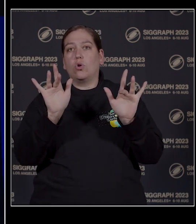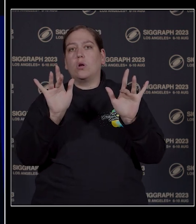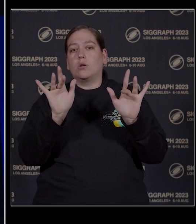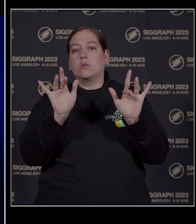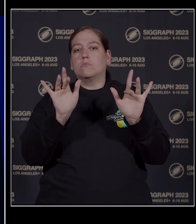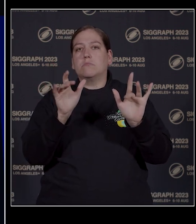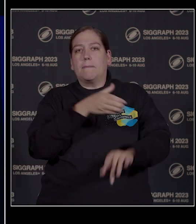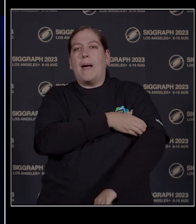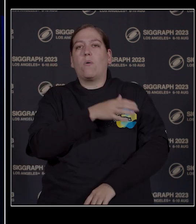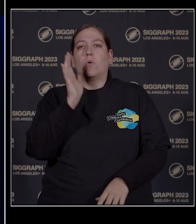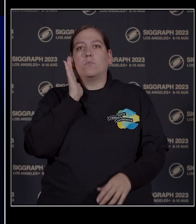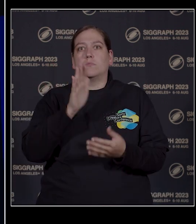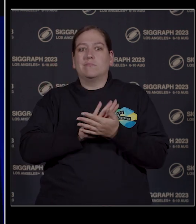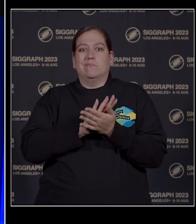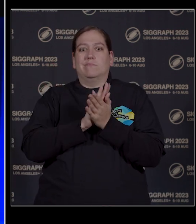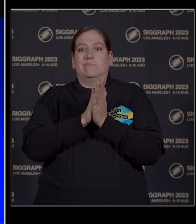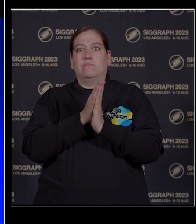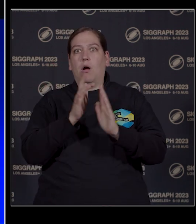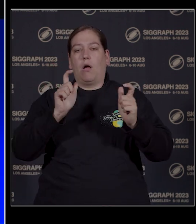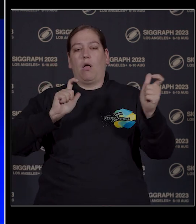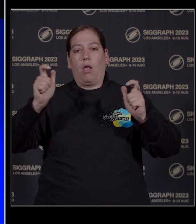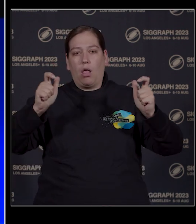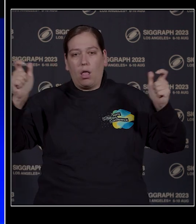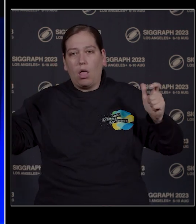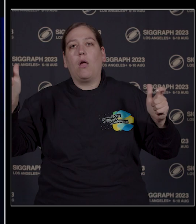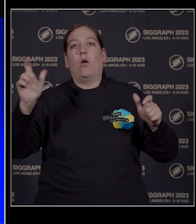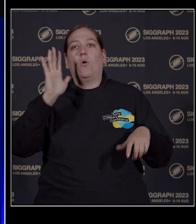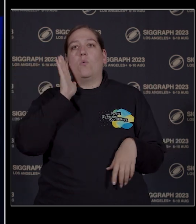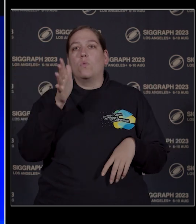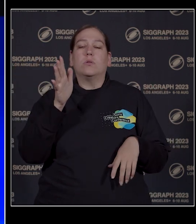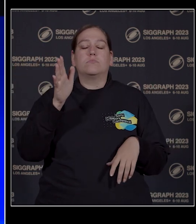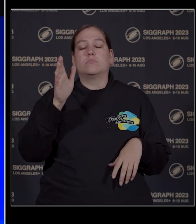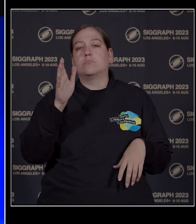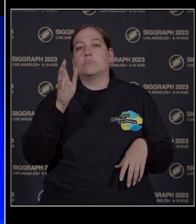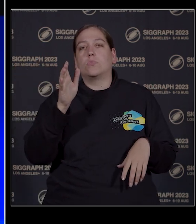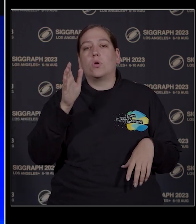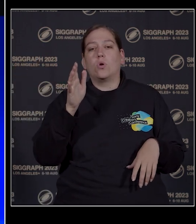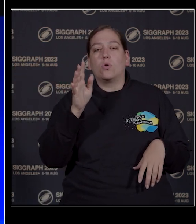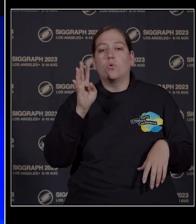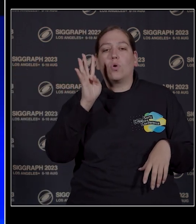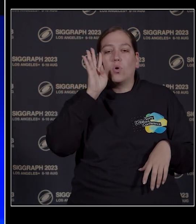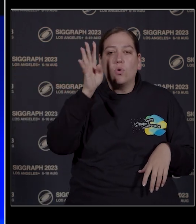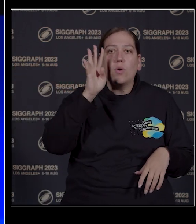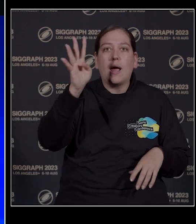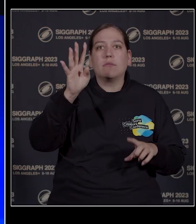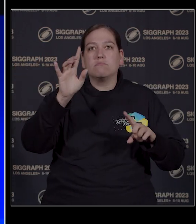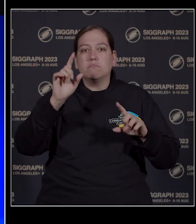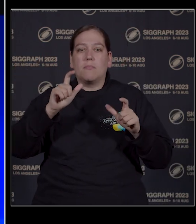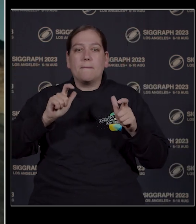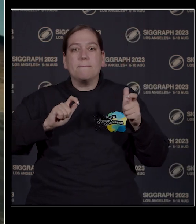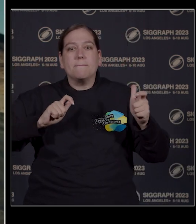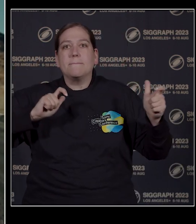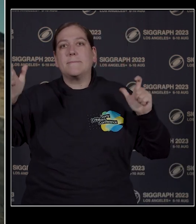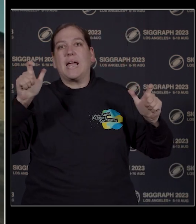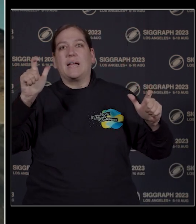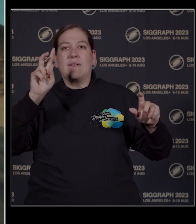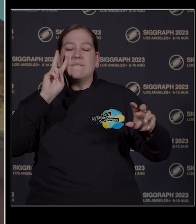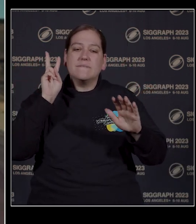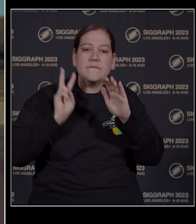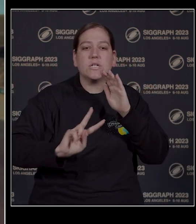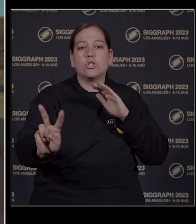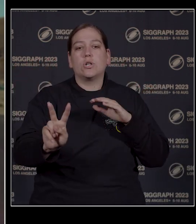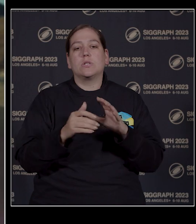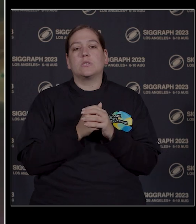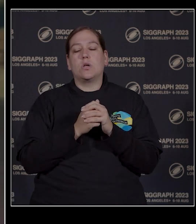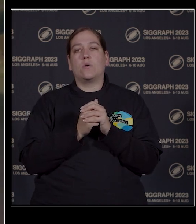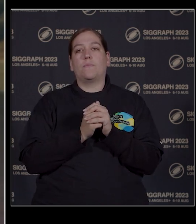That will help creators to fully realize their visions. And because Sony is the side of creators, whenever we explore